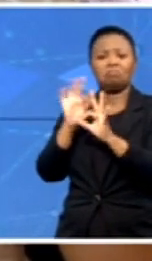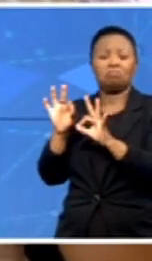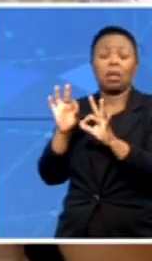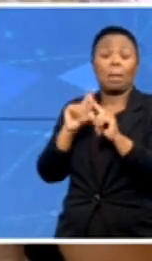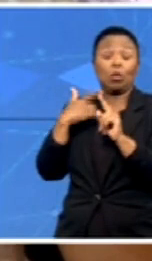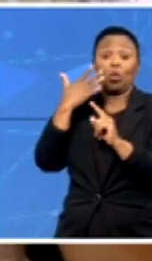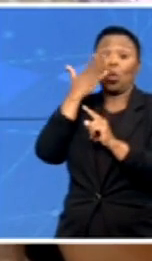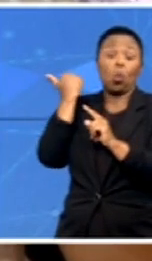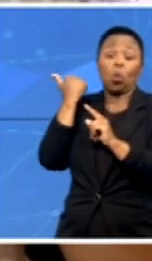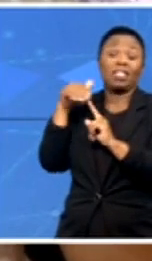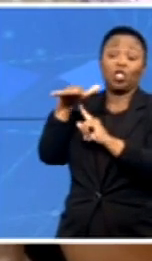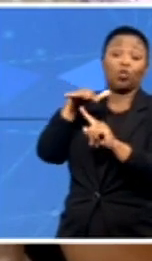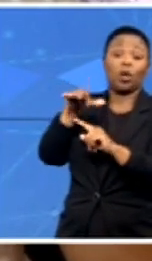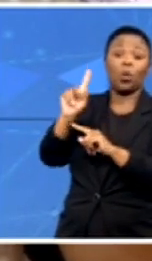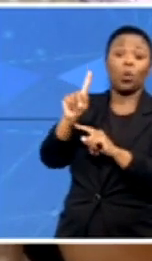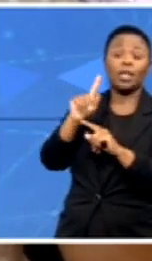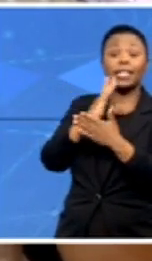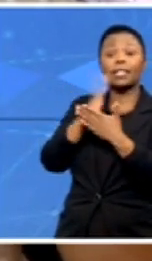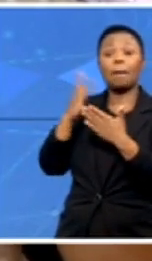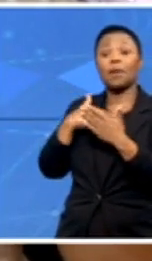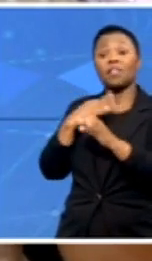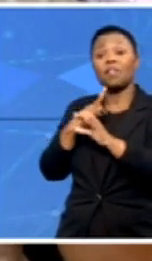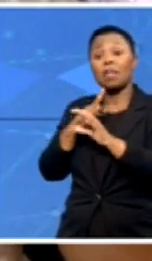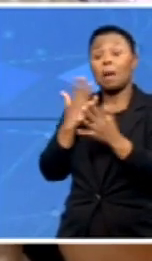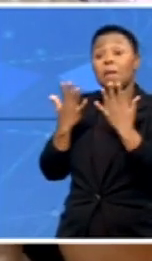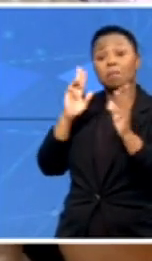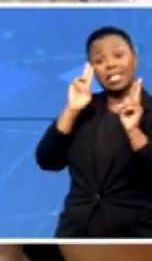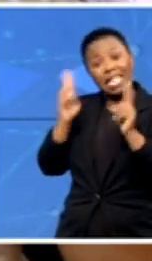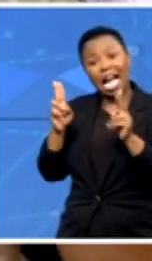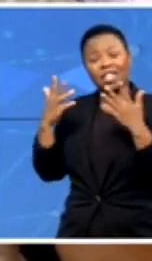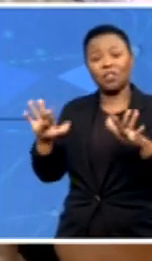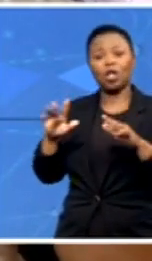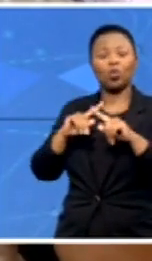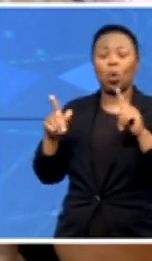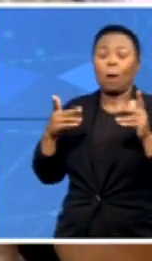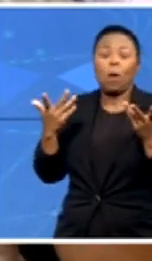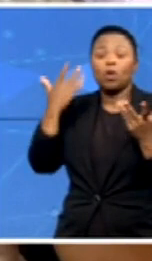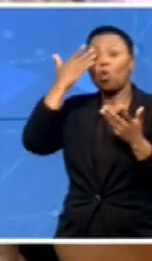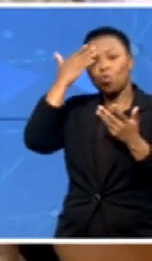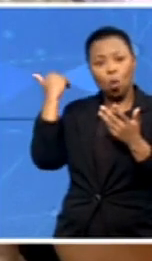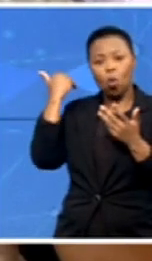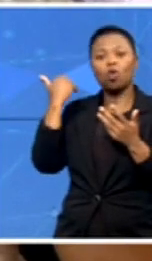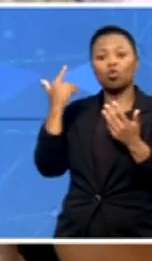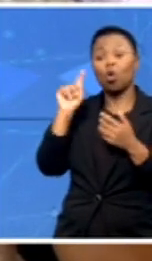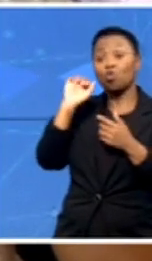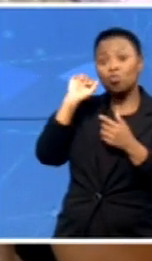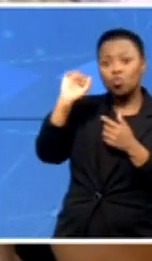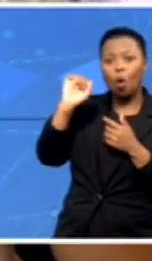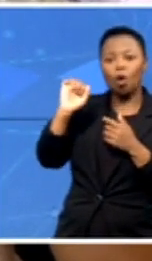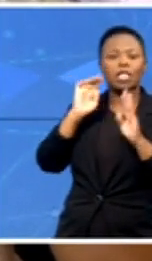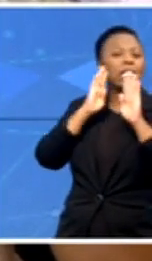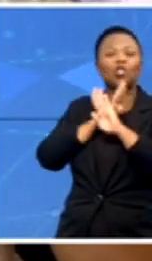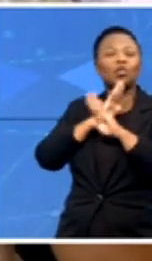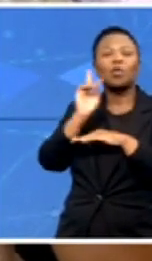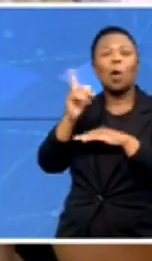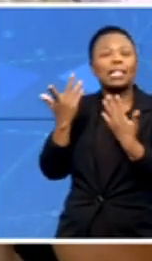may have passed on. We don't know. But what is your secret and what can you share with other parents to